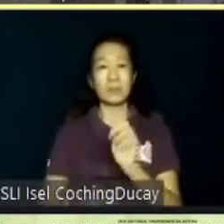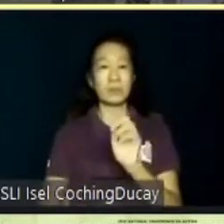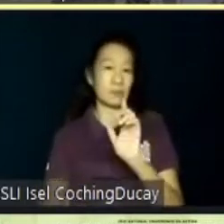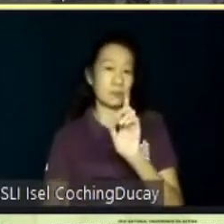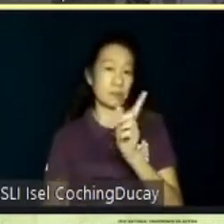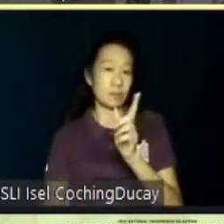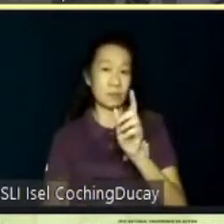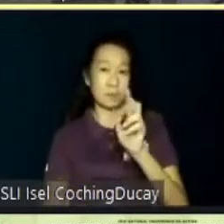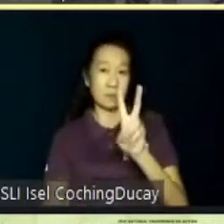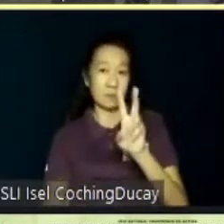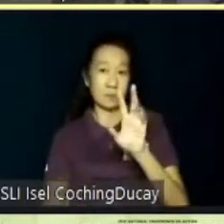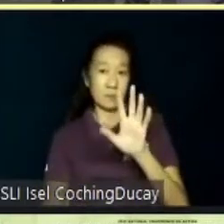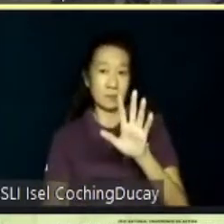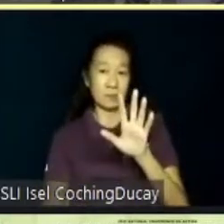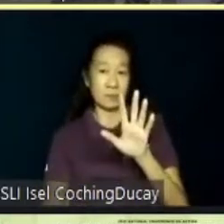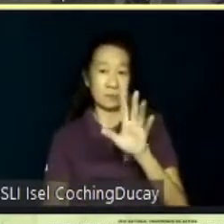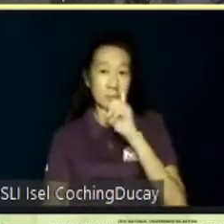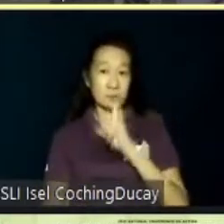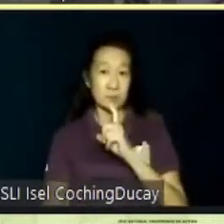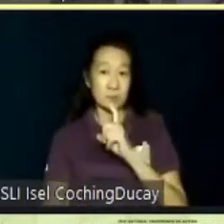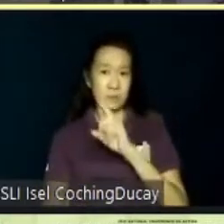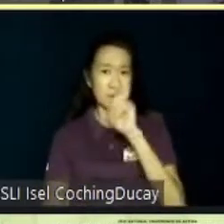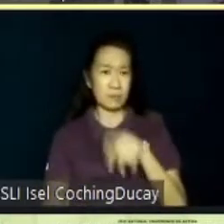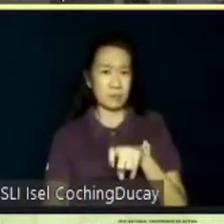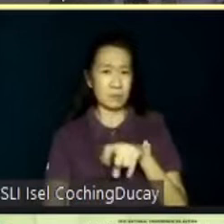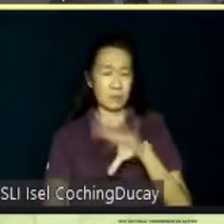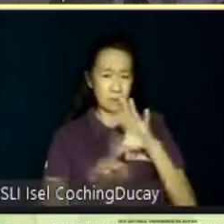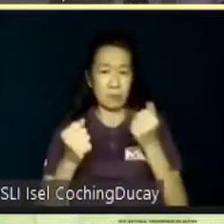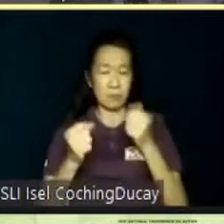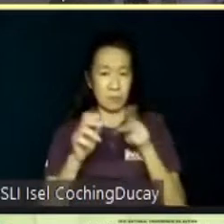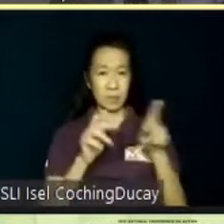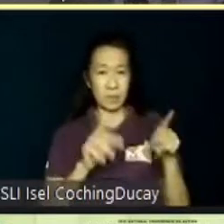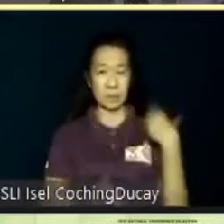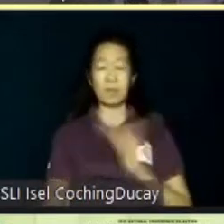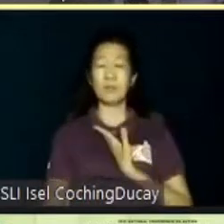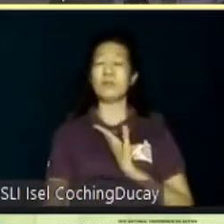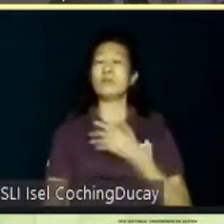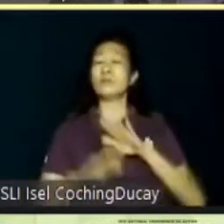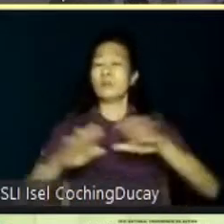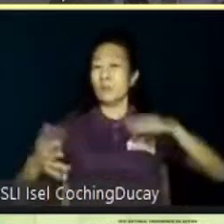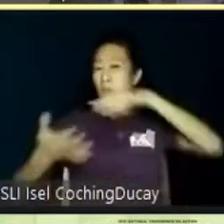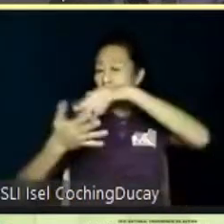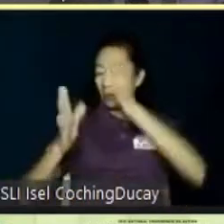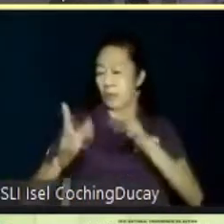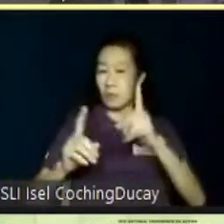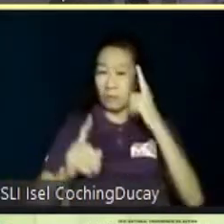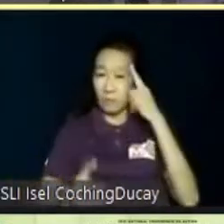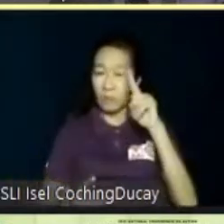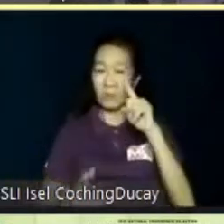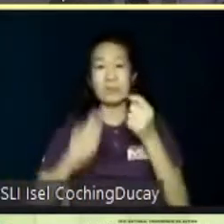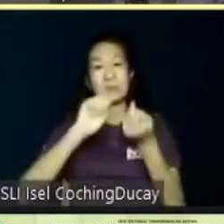old. So we ask ourselves, how prepared are our children and students for this transition?